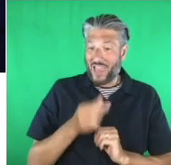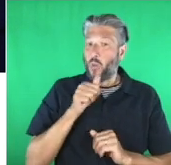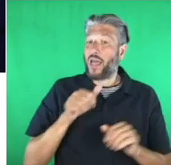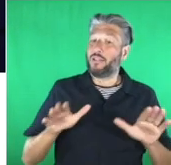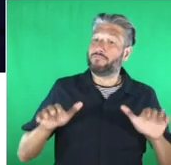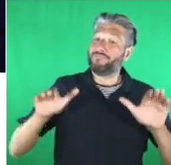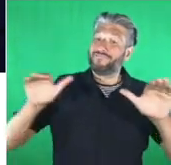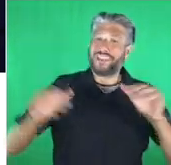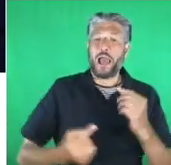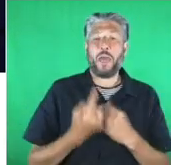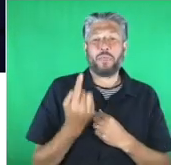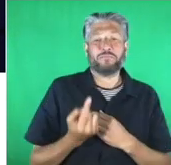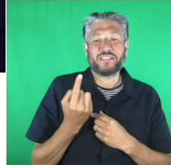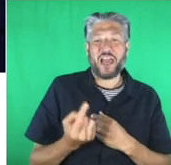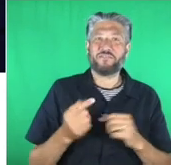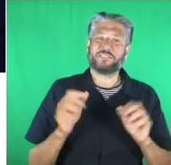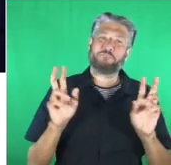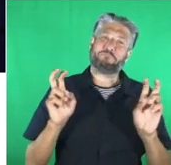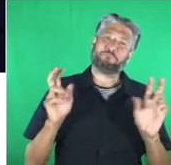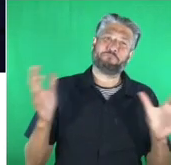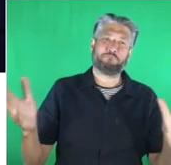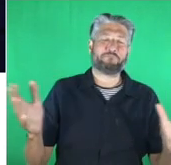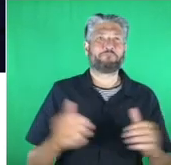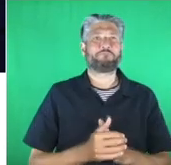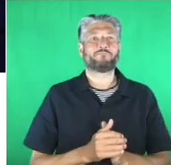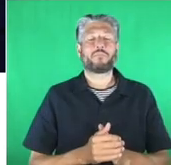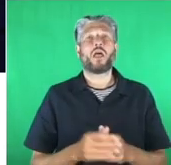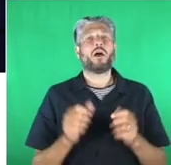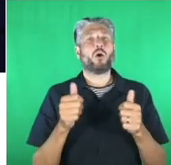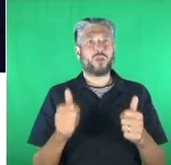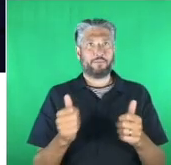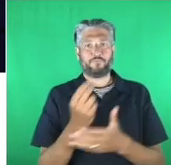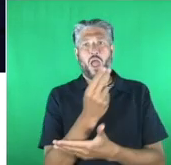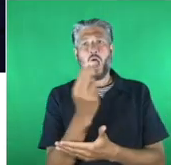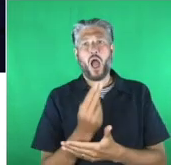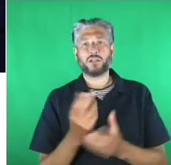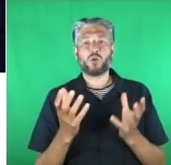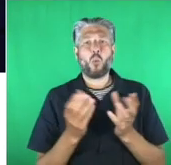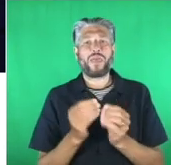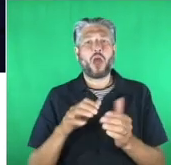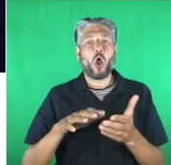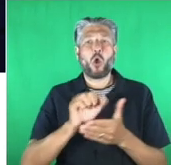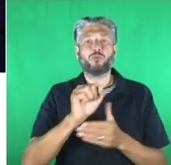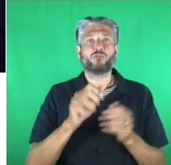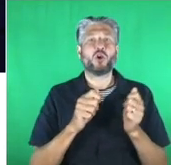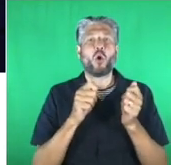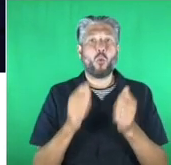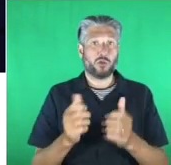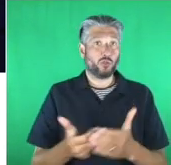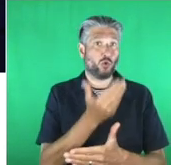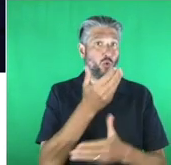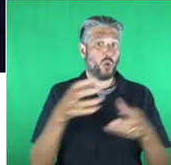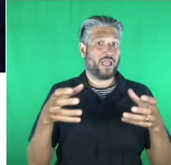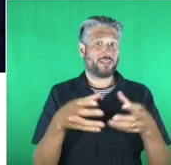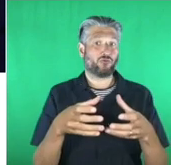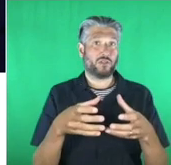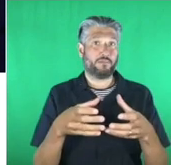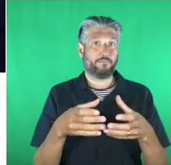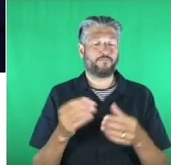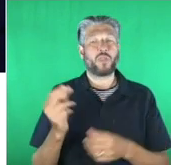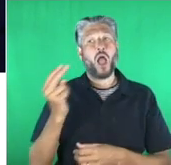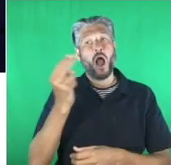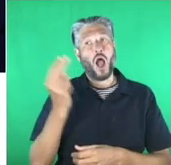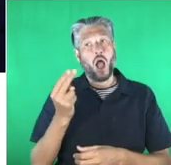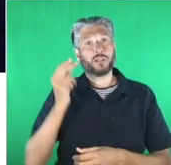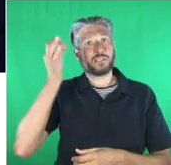the tech for good arts and culture award was a new category this year supported by arts council england and eye diversity consulting